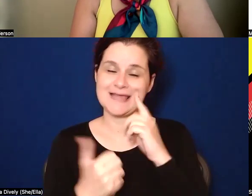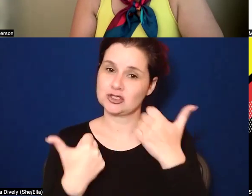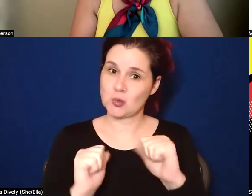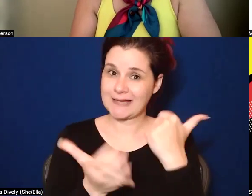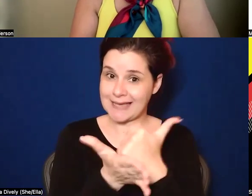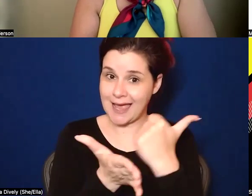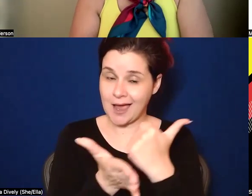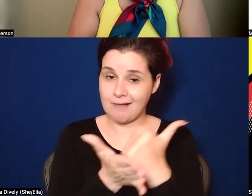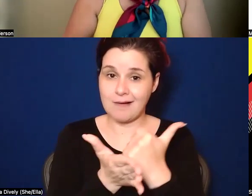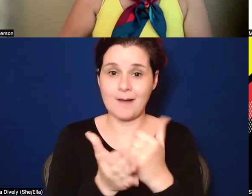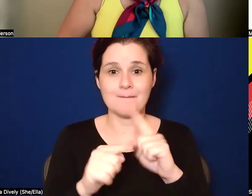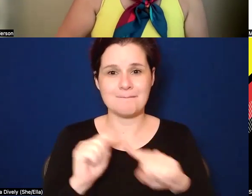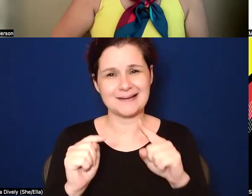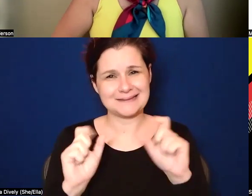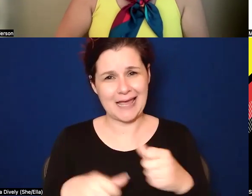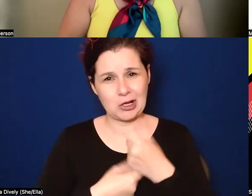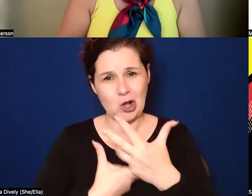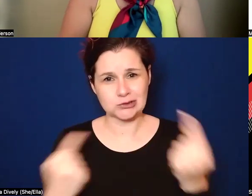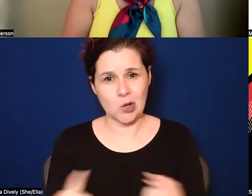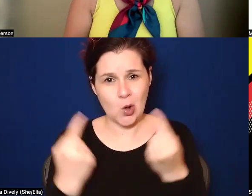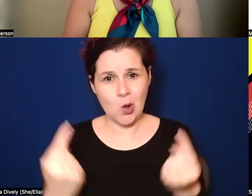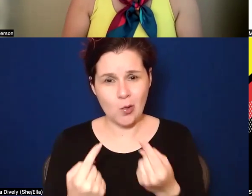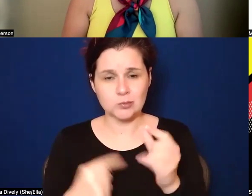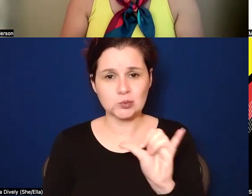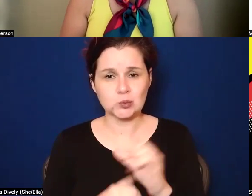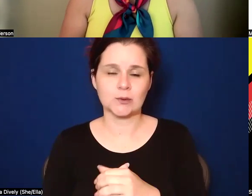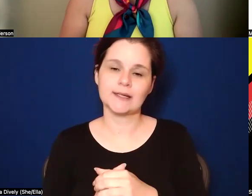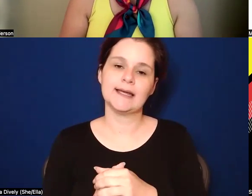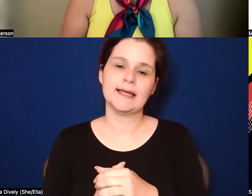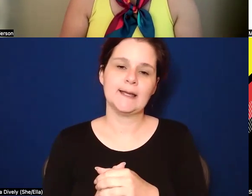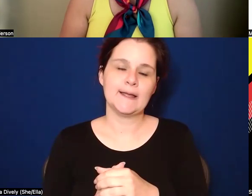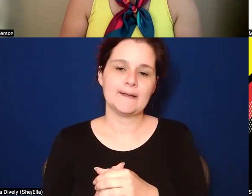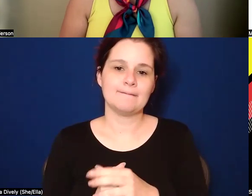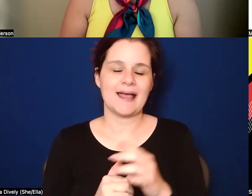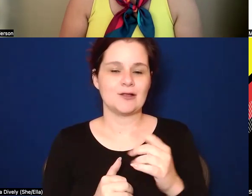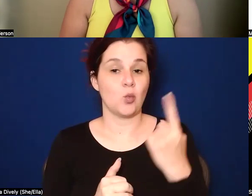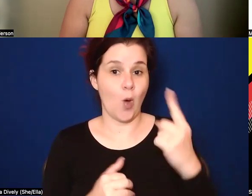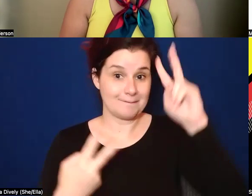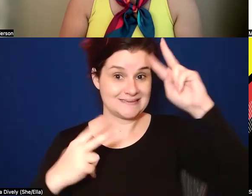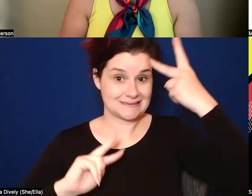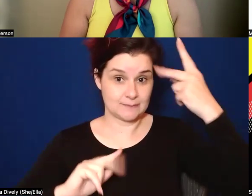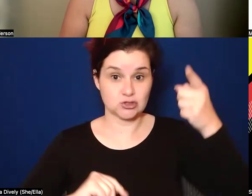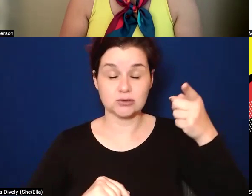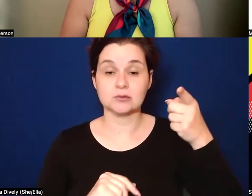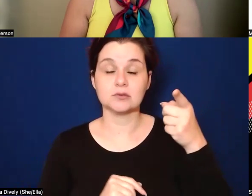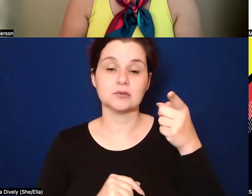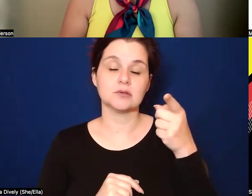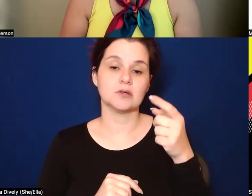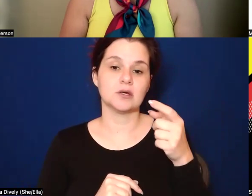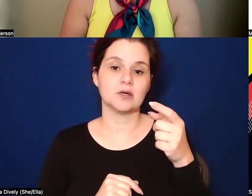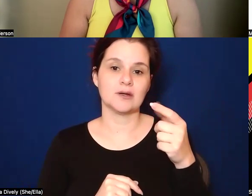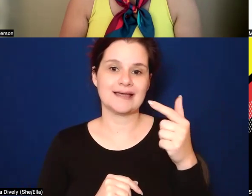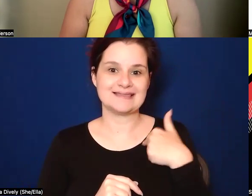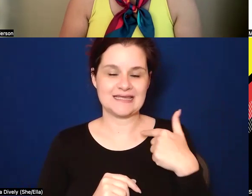help, but then do may harm. And, you know, um, kind of a, um, misconception is that, you know, um, the